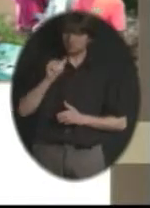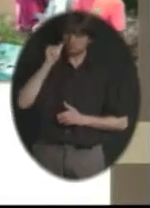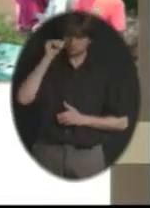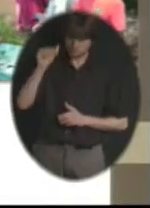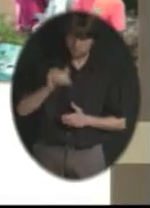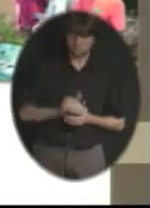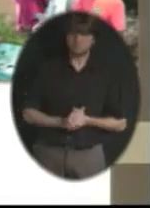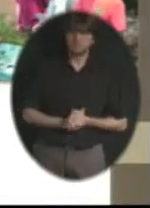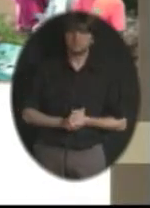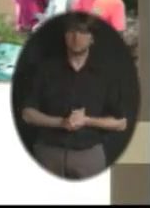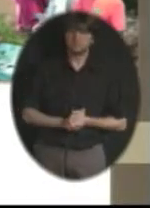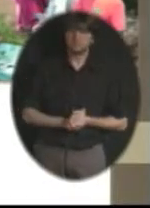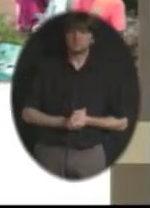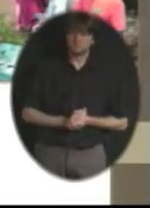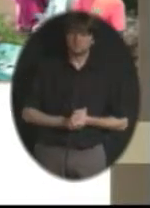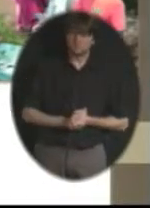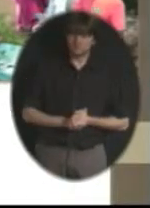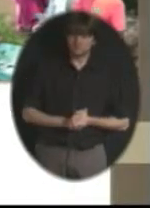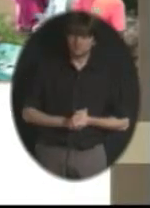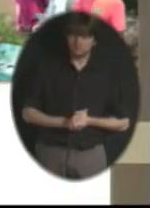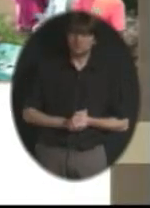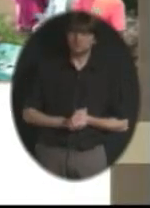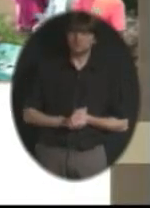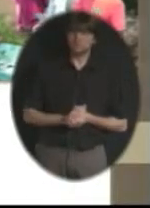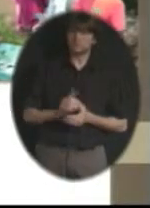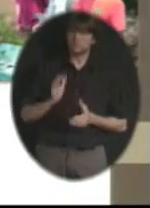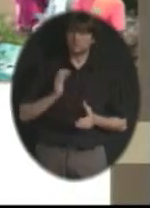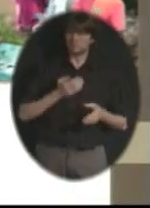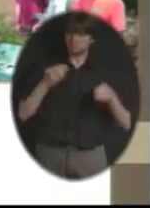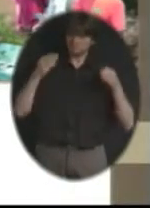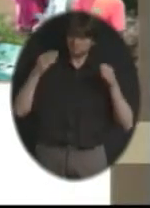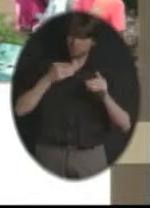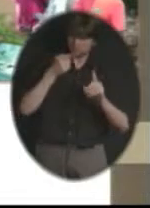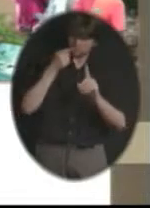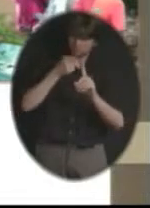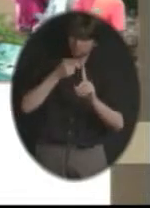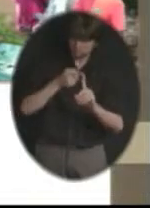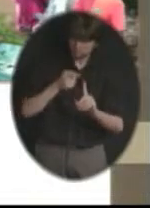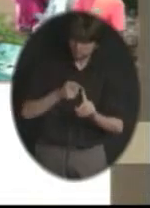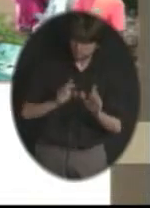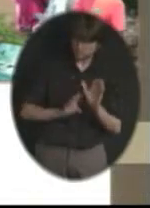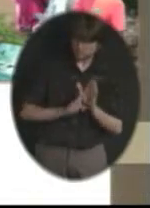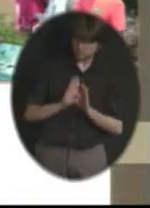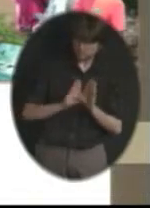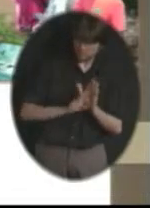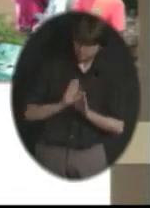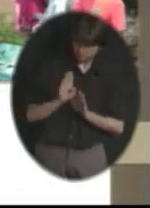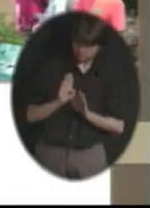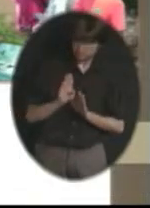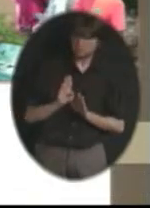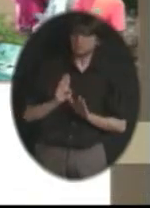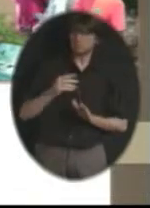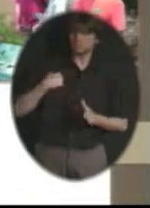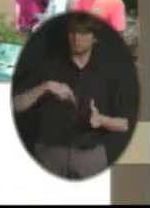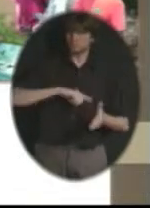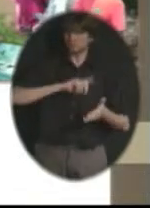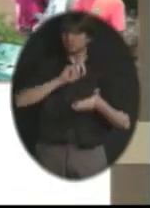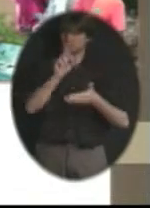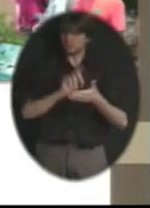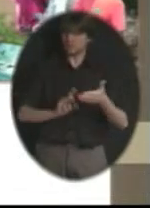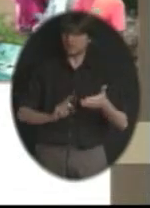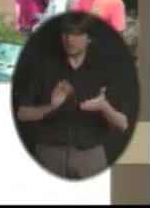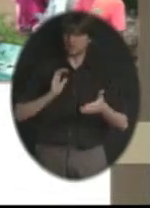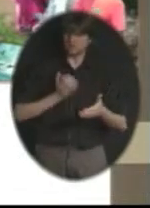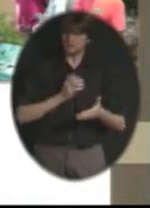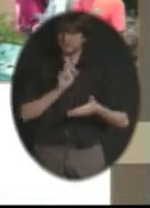Then we had focus points that began to come forward from our focus groups that played out as we began our design team phase. And these